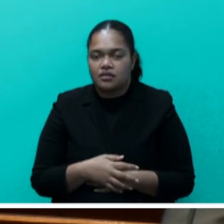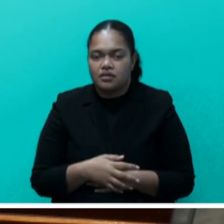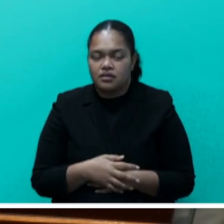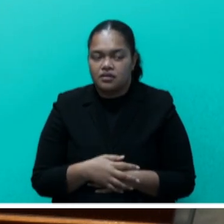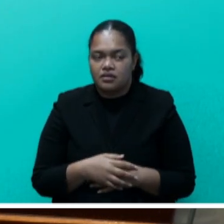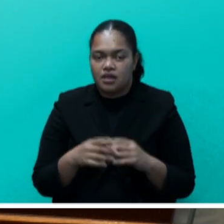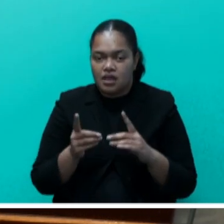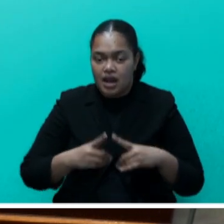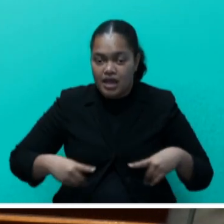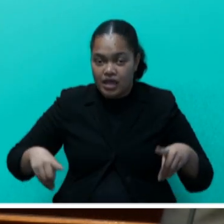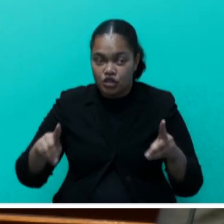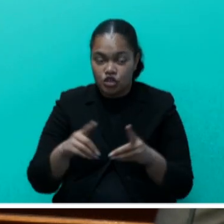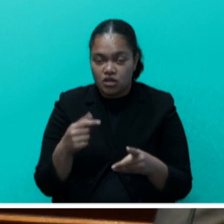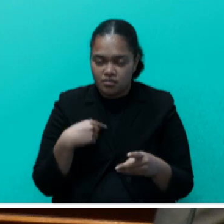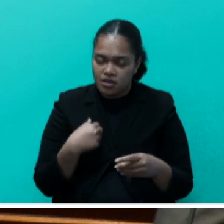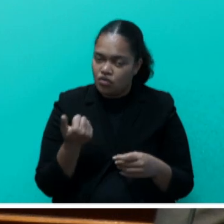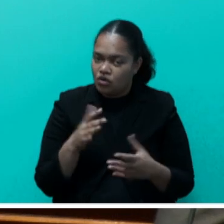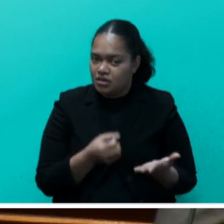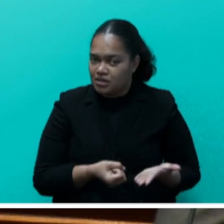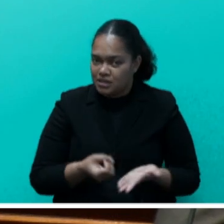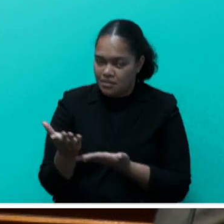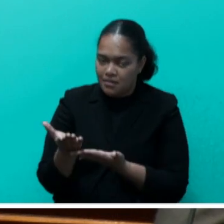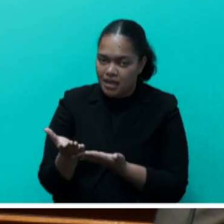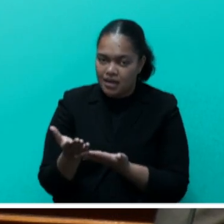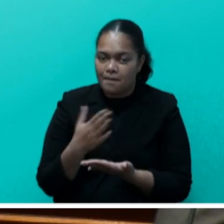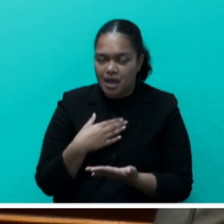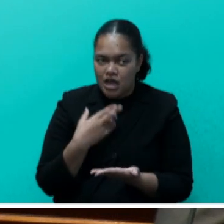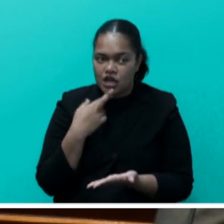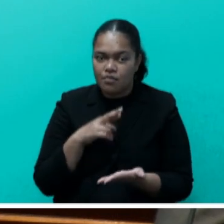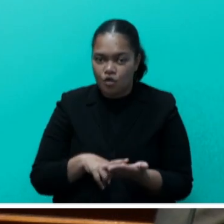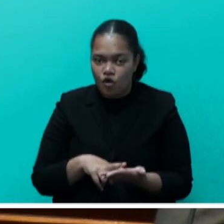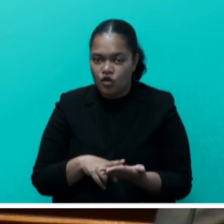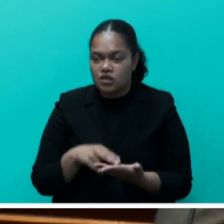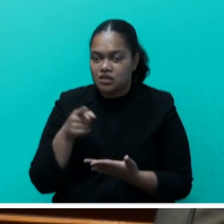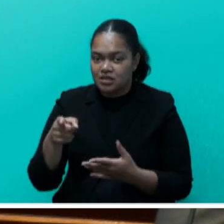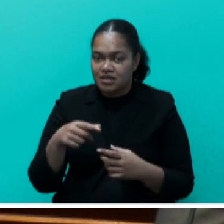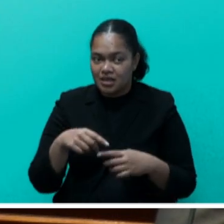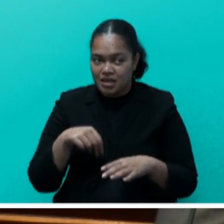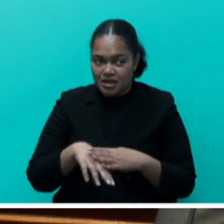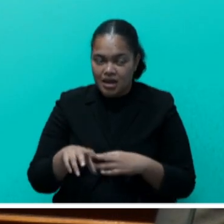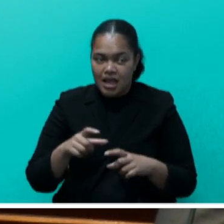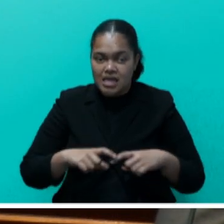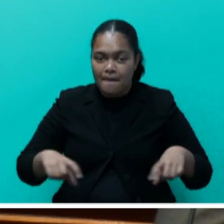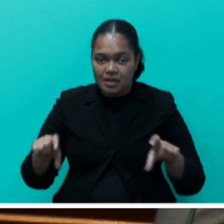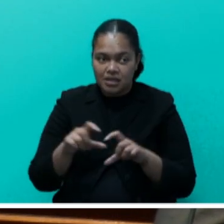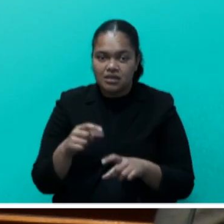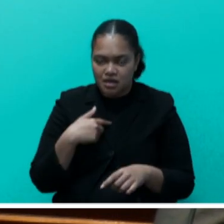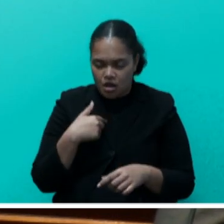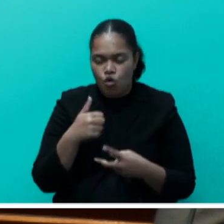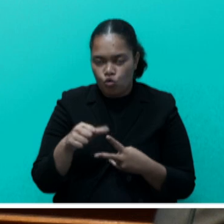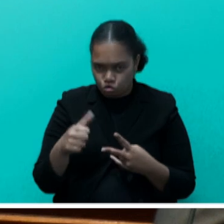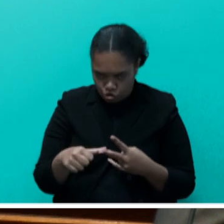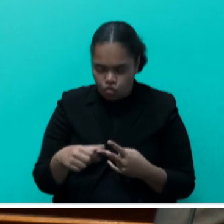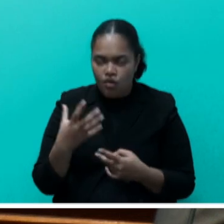already submitted my report via cabinet, but I also acknowledge that I also have a duty to do